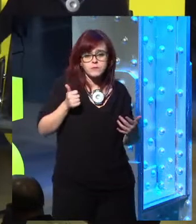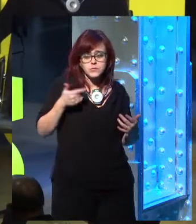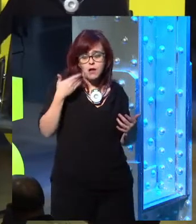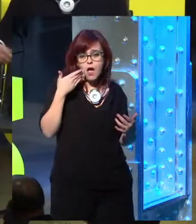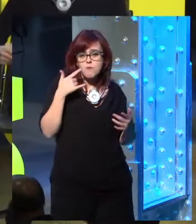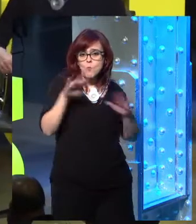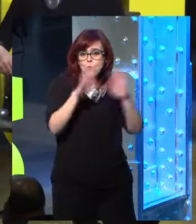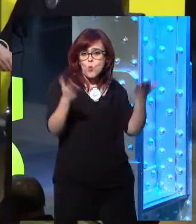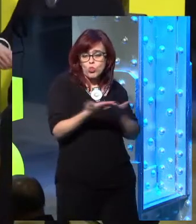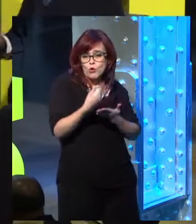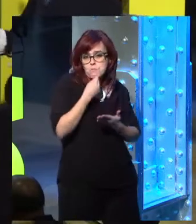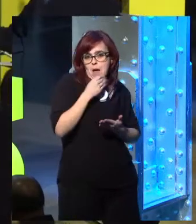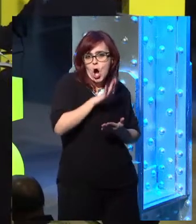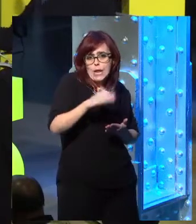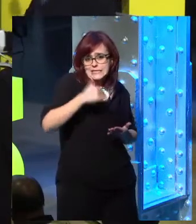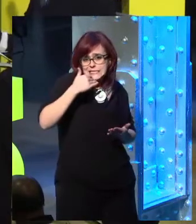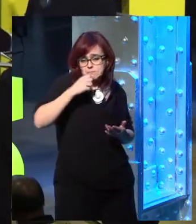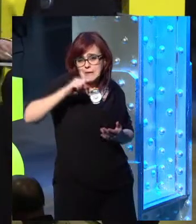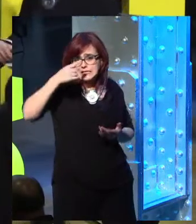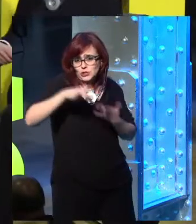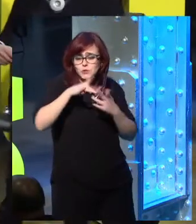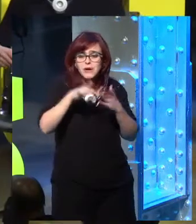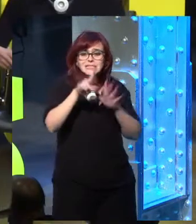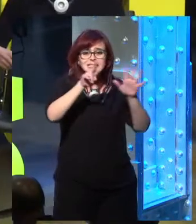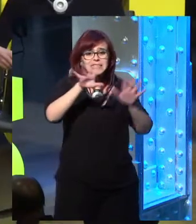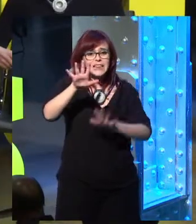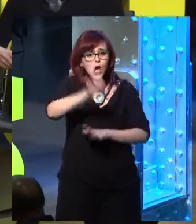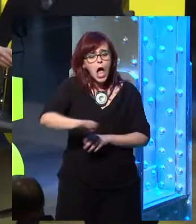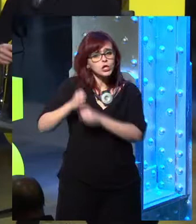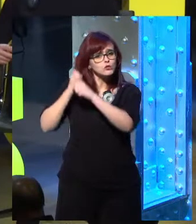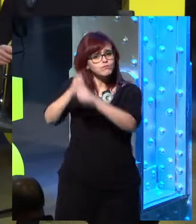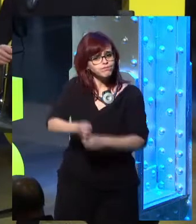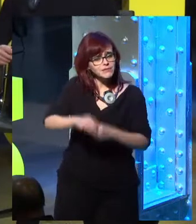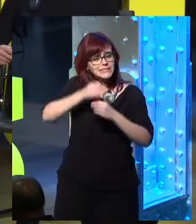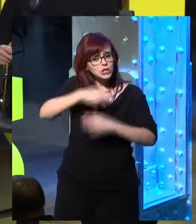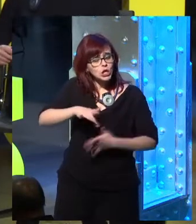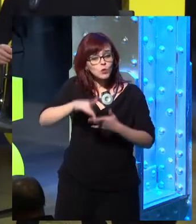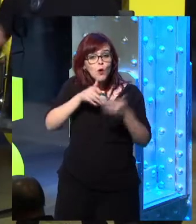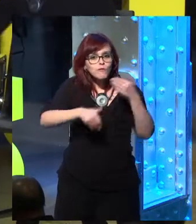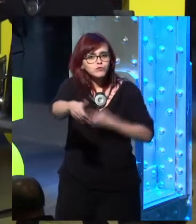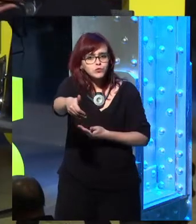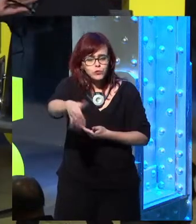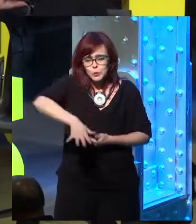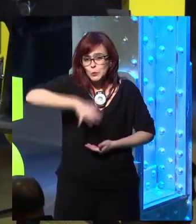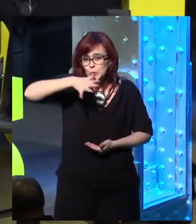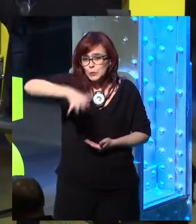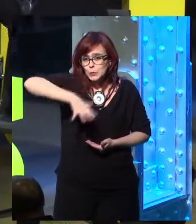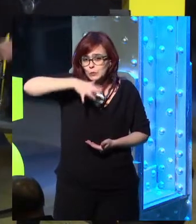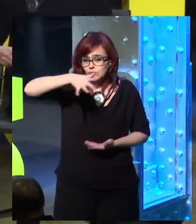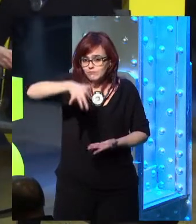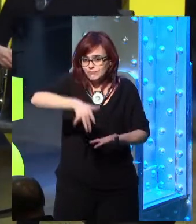I'm going to show off, of course. We are a big telco company with 75 years of history, and with an